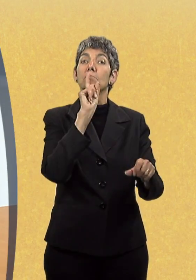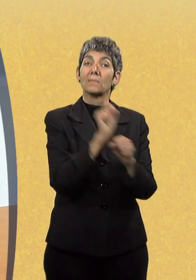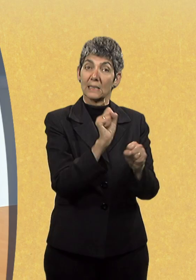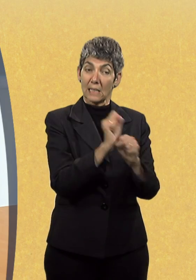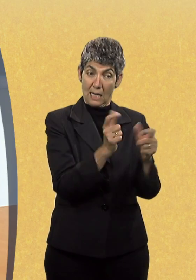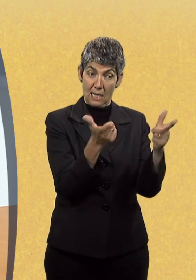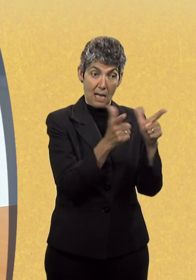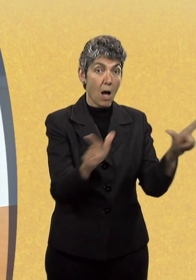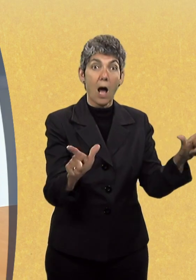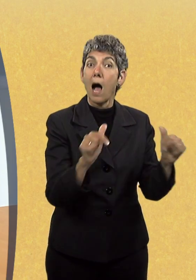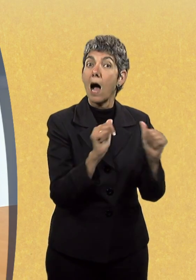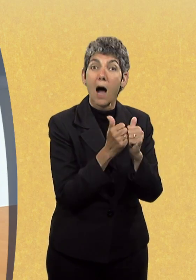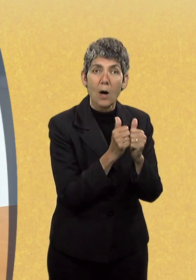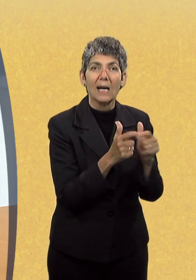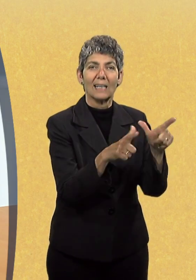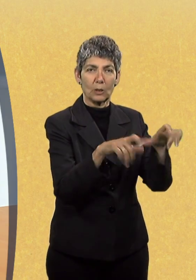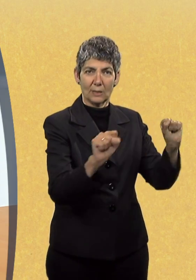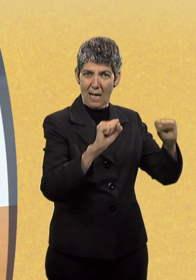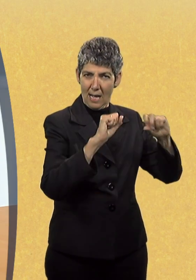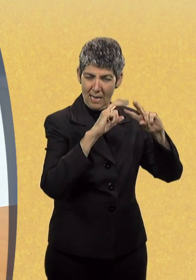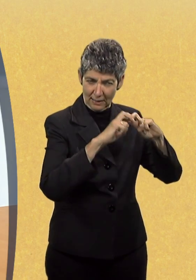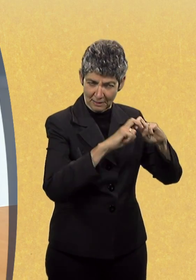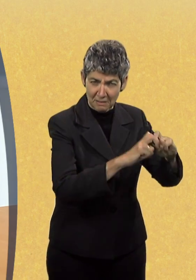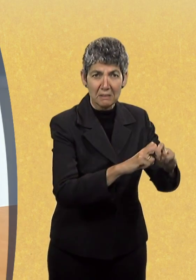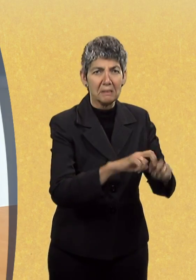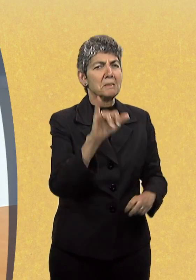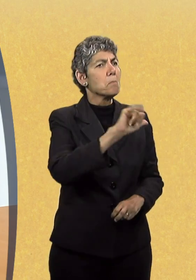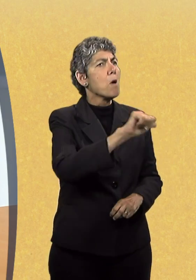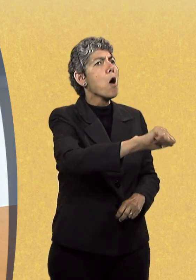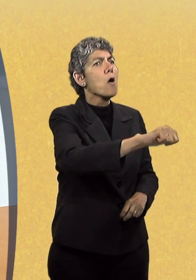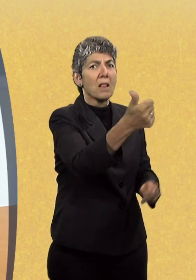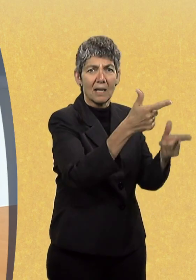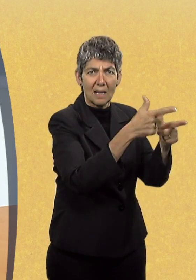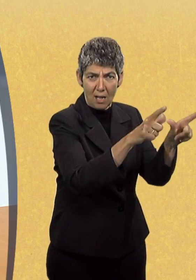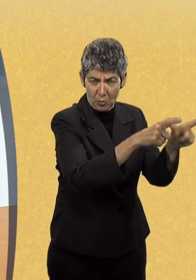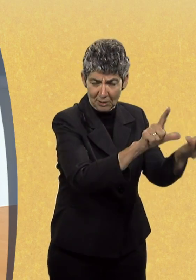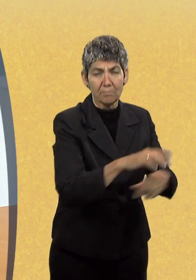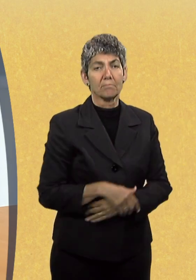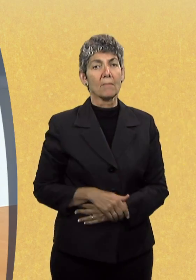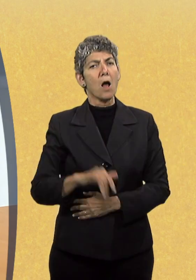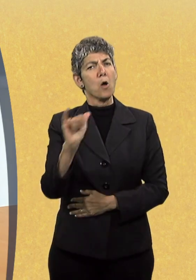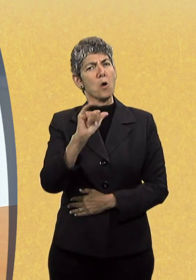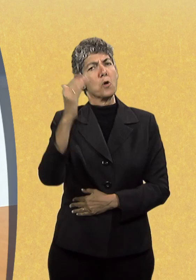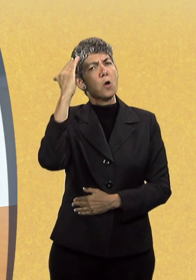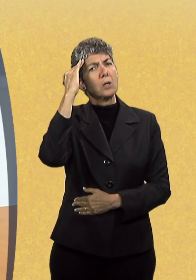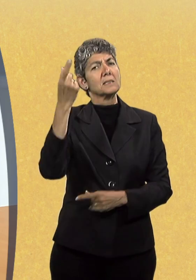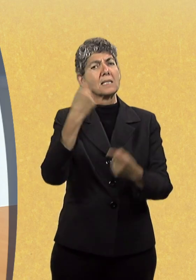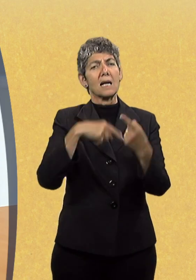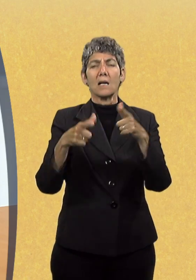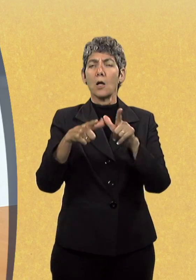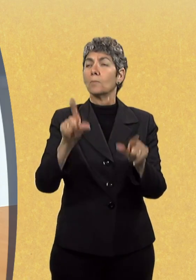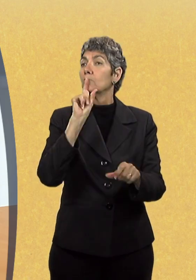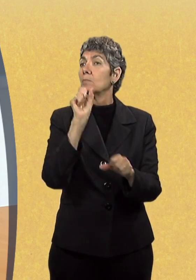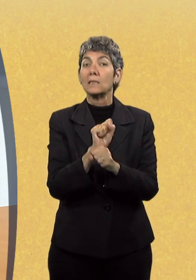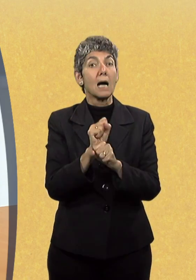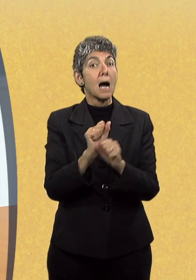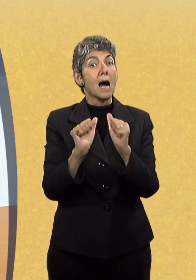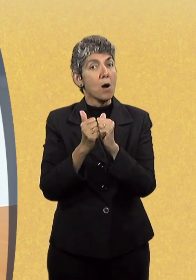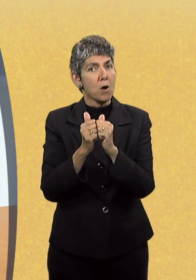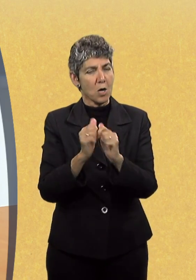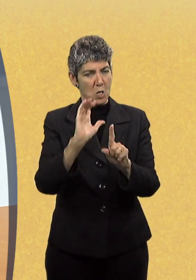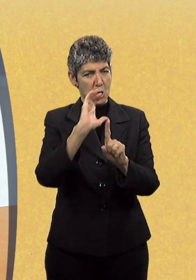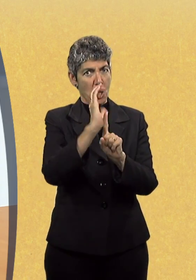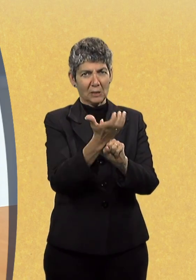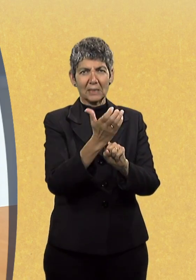that all languages share, not only do we know that sign languages are real language because of the cultural commonality